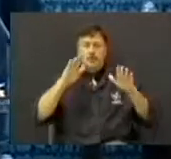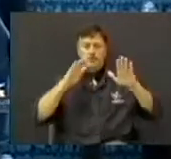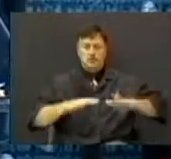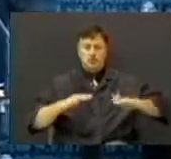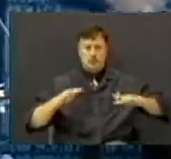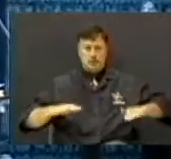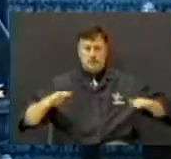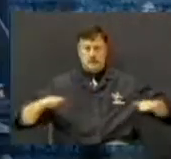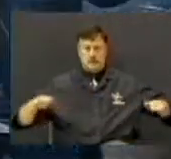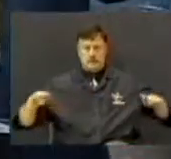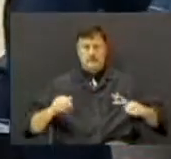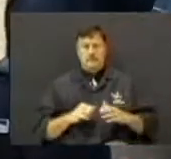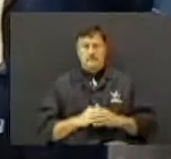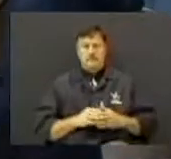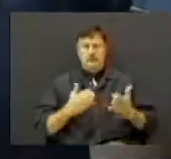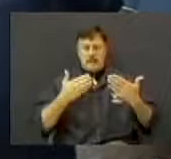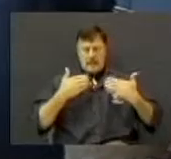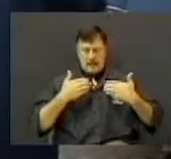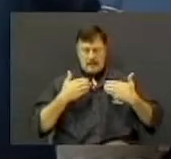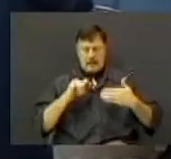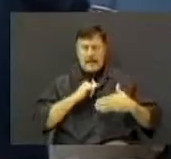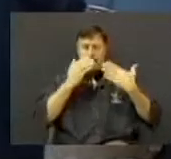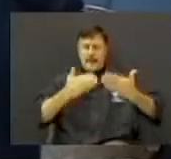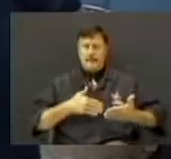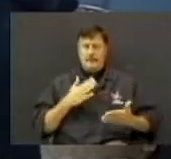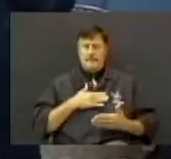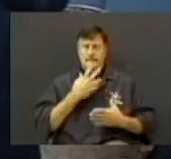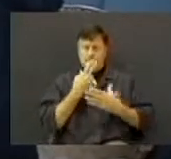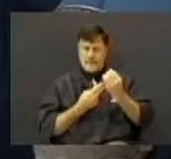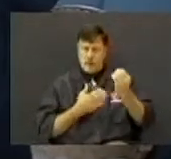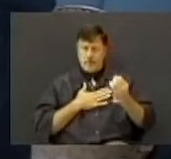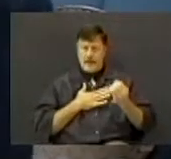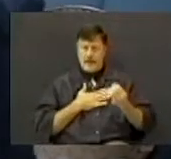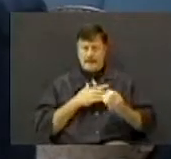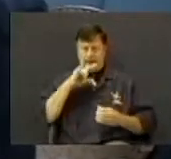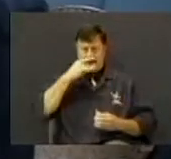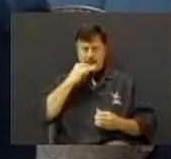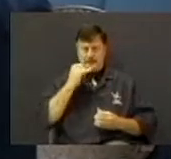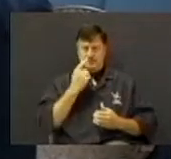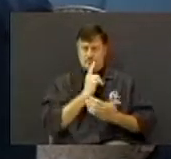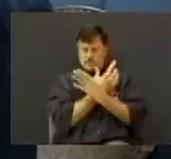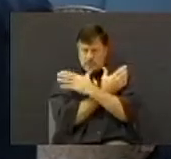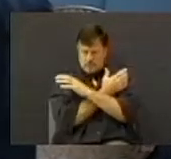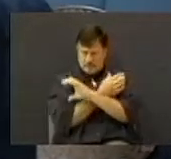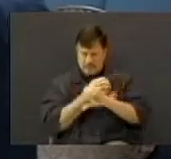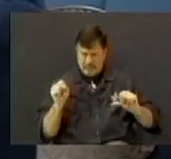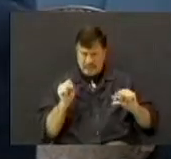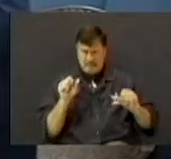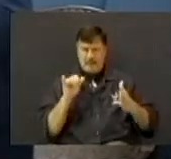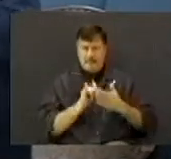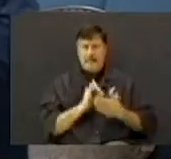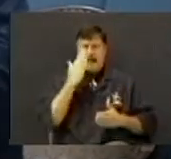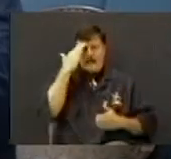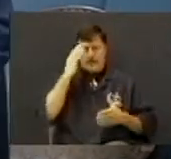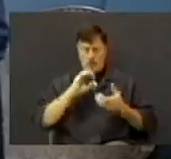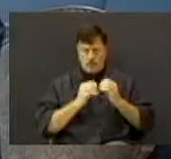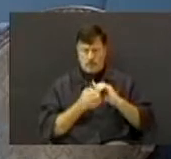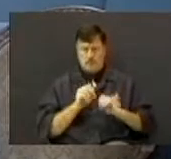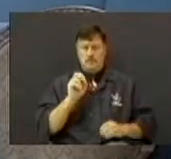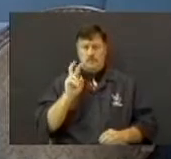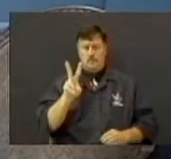want to tell you what, I'm glad my two kids were saved. I'm glad I know that. Number two,